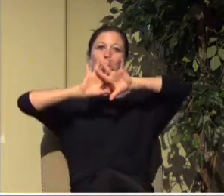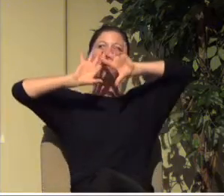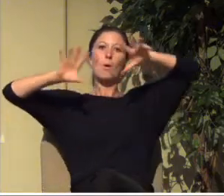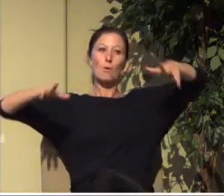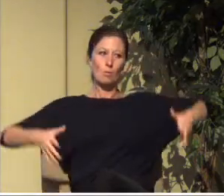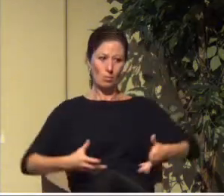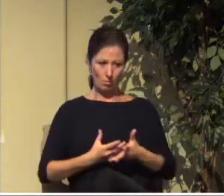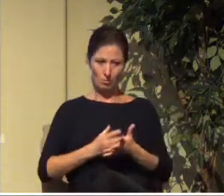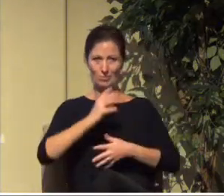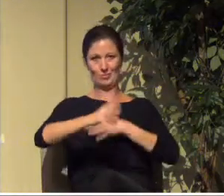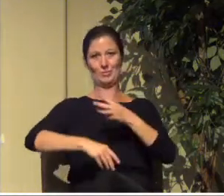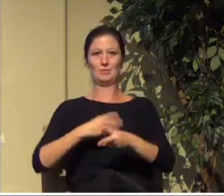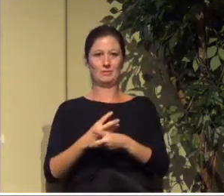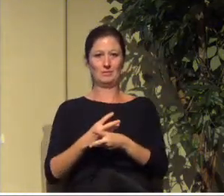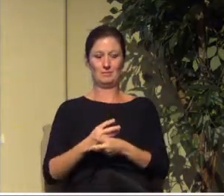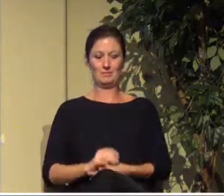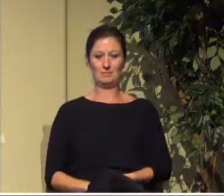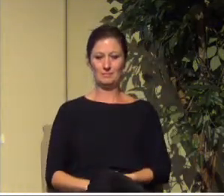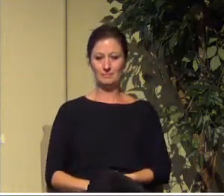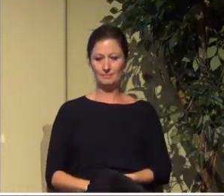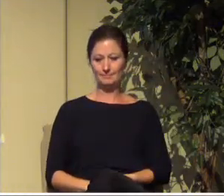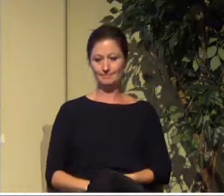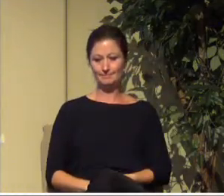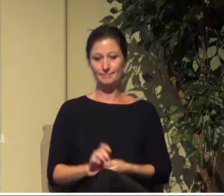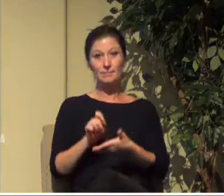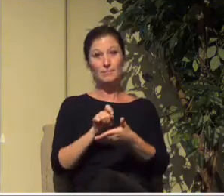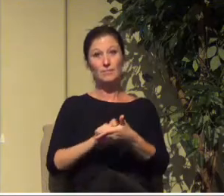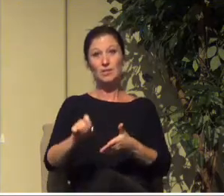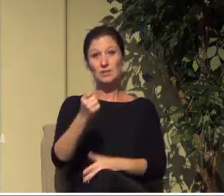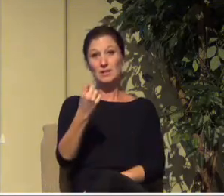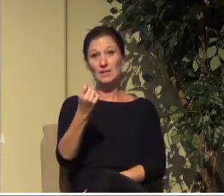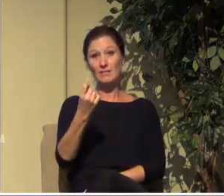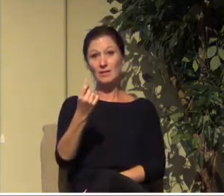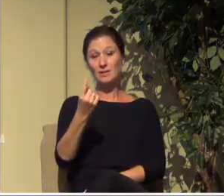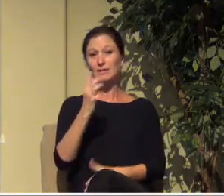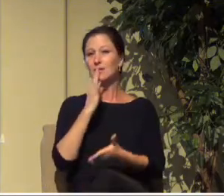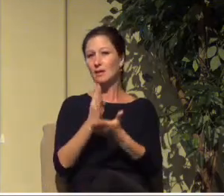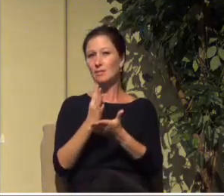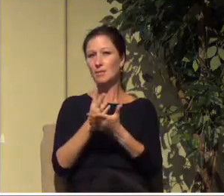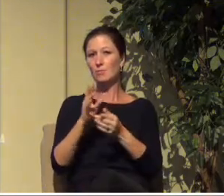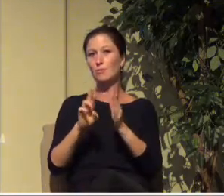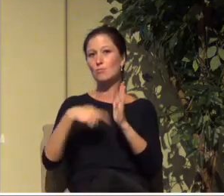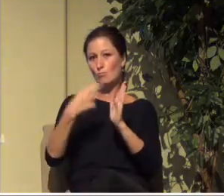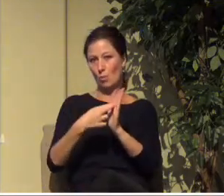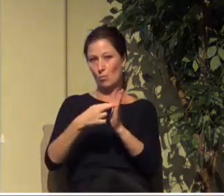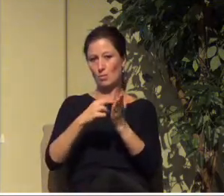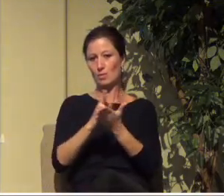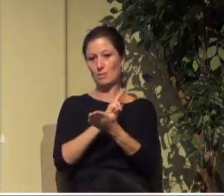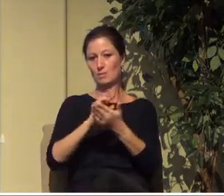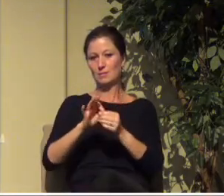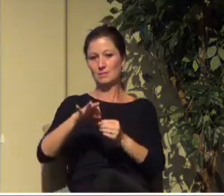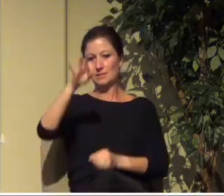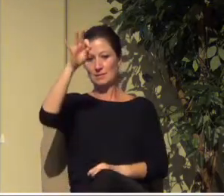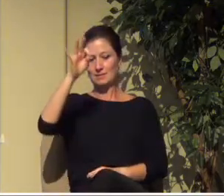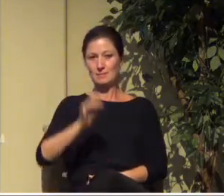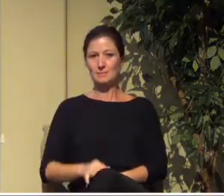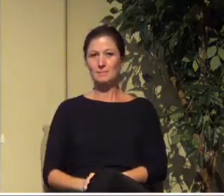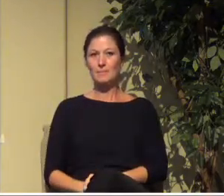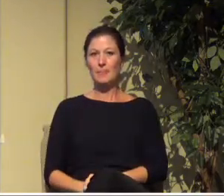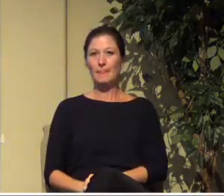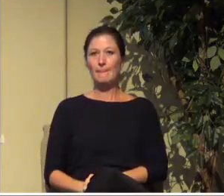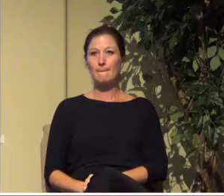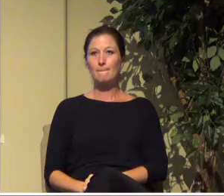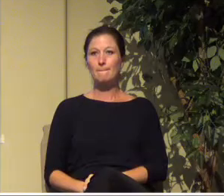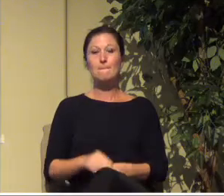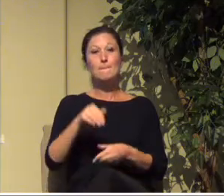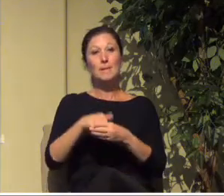Verse 11 Now we're starting to talk about what the Spirit is doing or has done the role of the Holy Spirit in this. In Christ we were